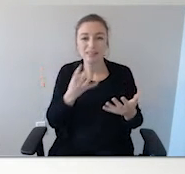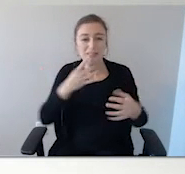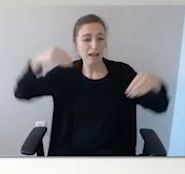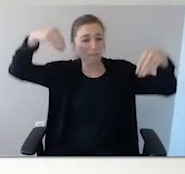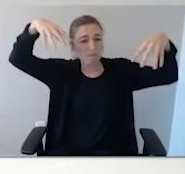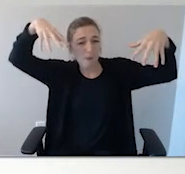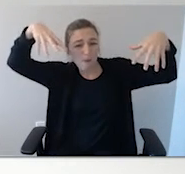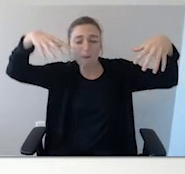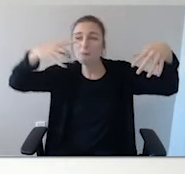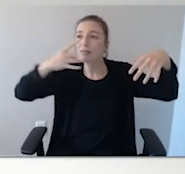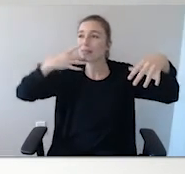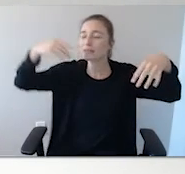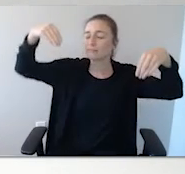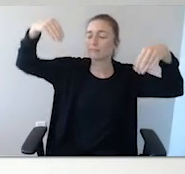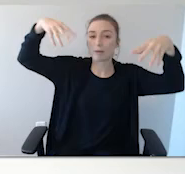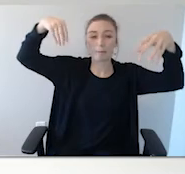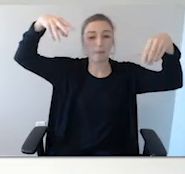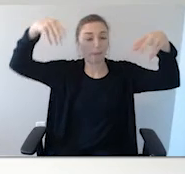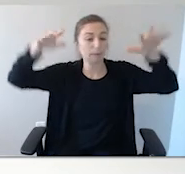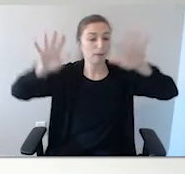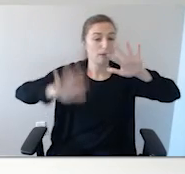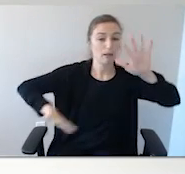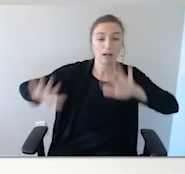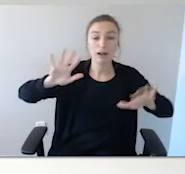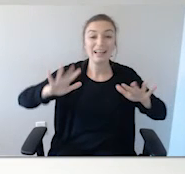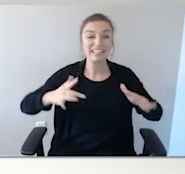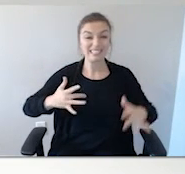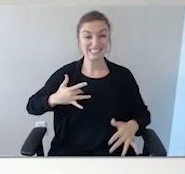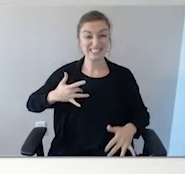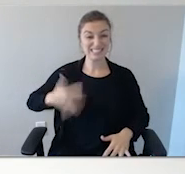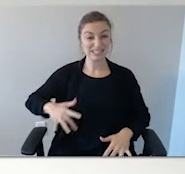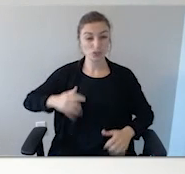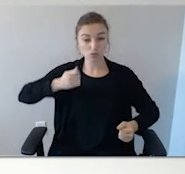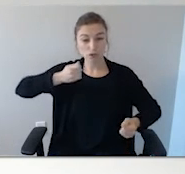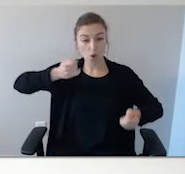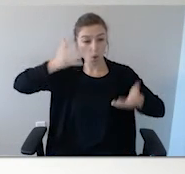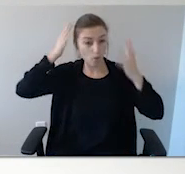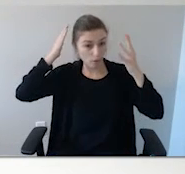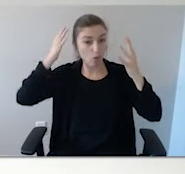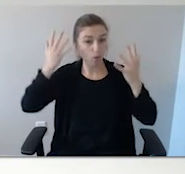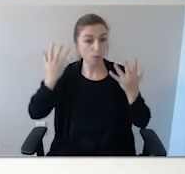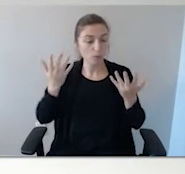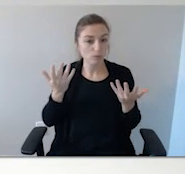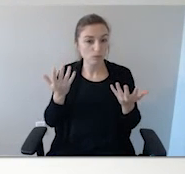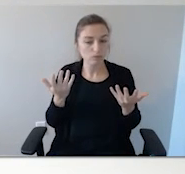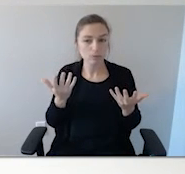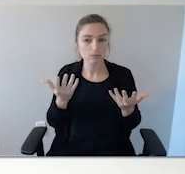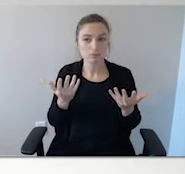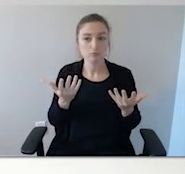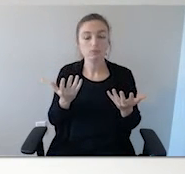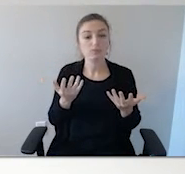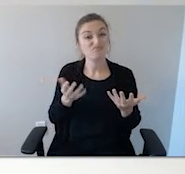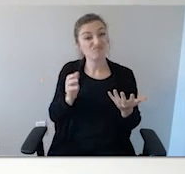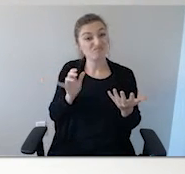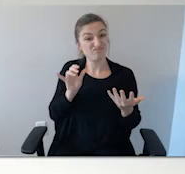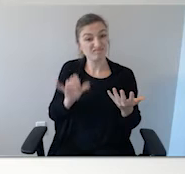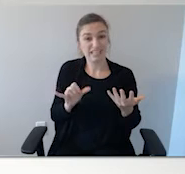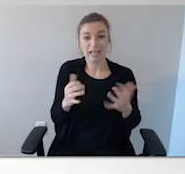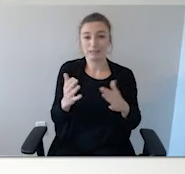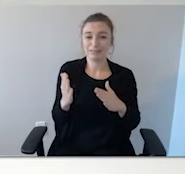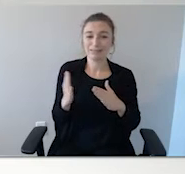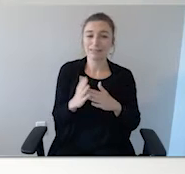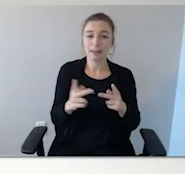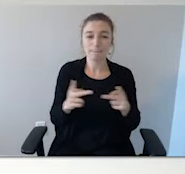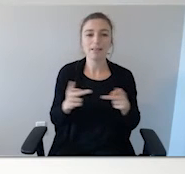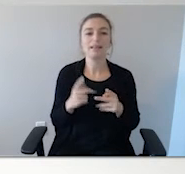There's usually fluorescent lights that are flickering and they're buzzing, so there's a sensory overload situation at the cafeteria. So,